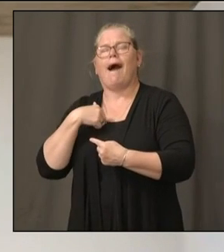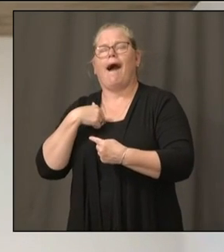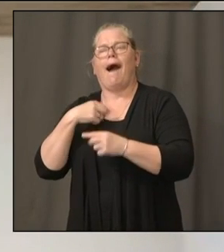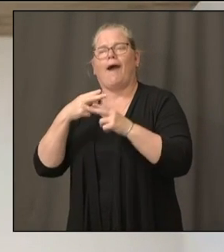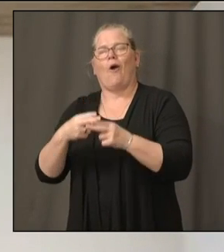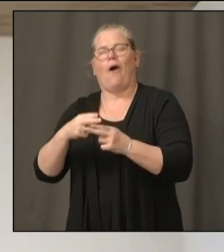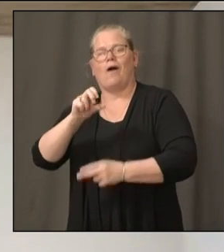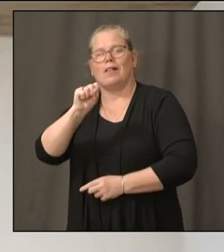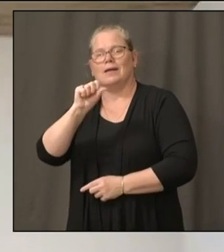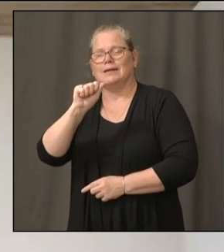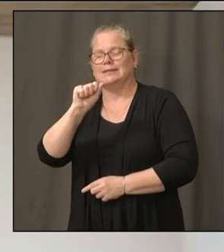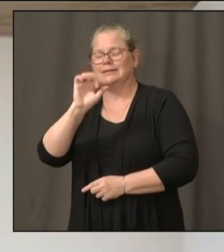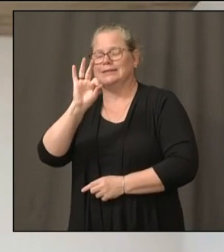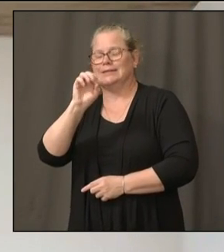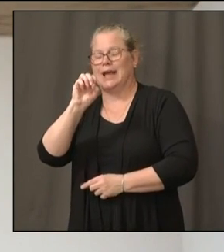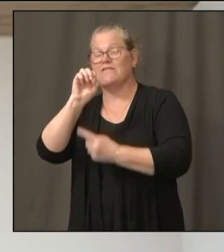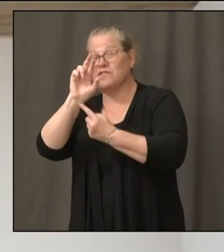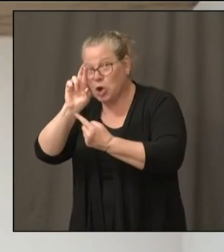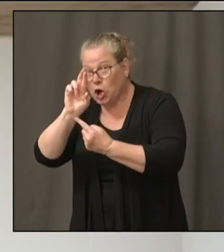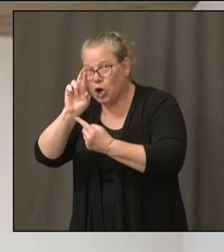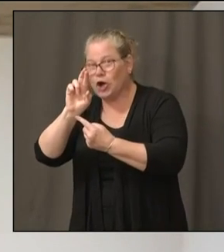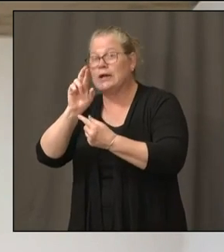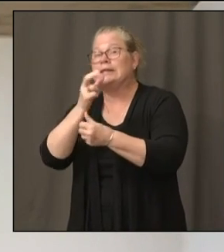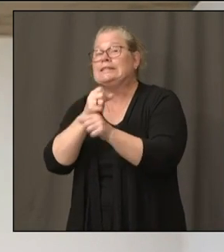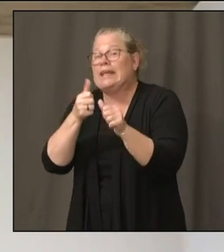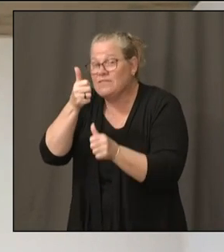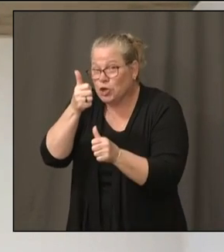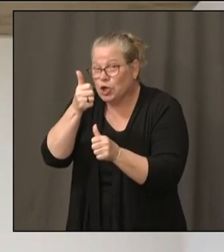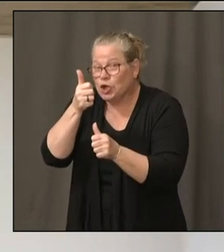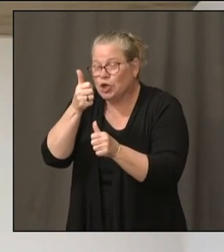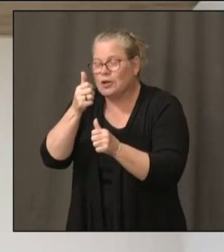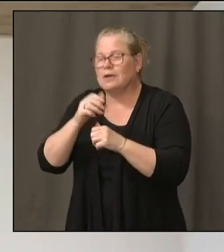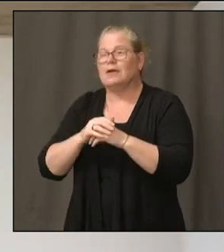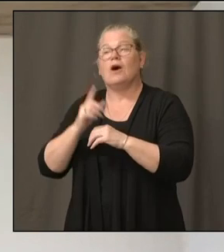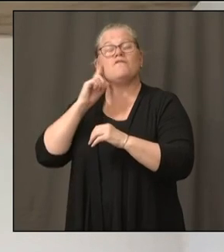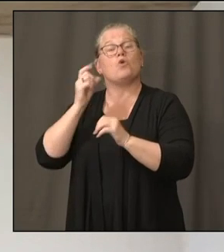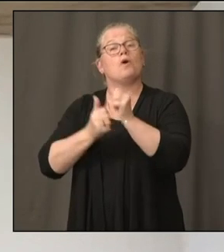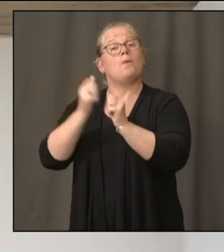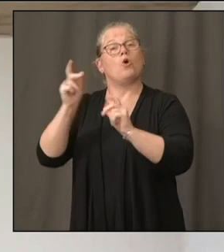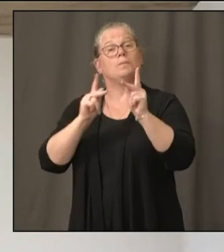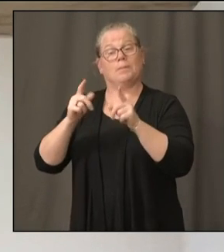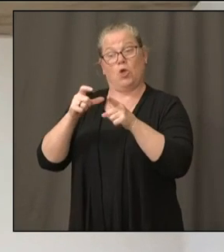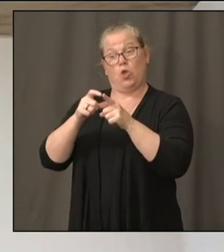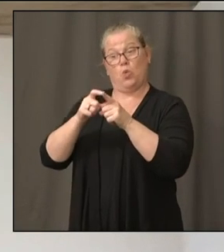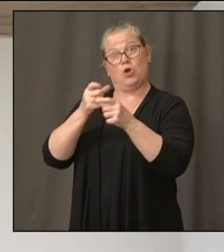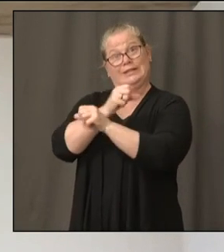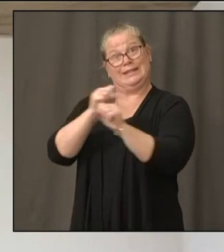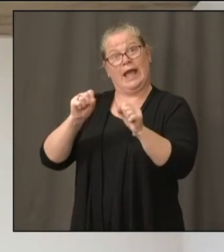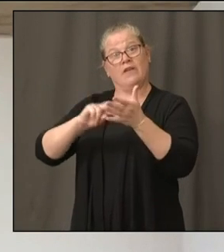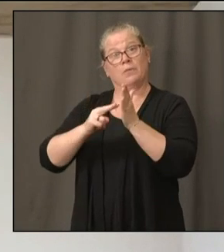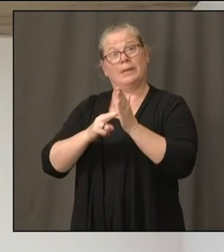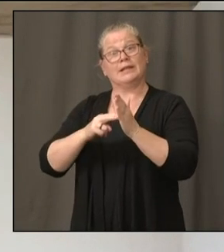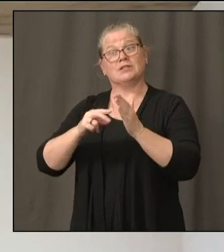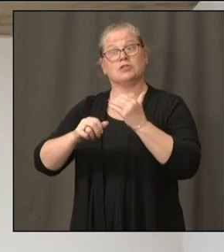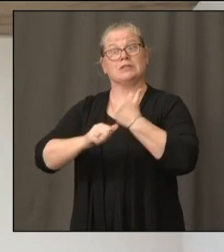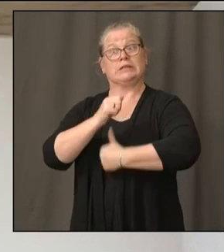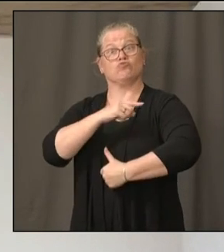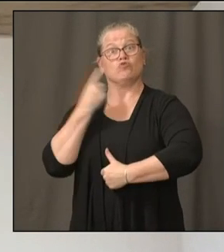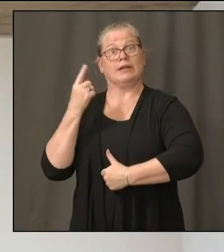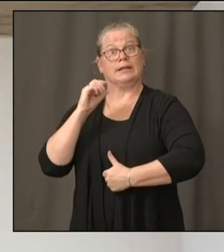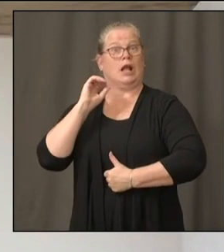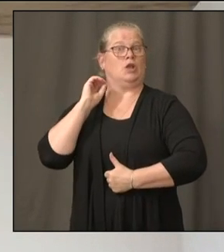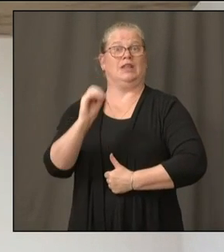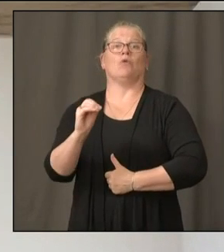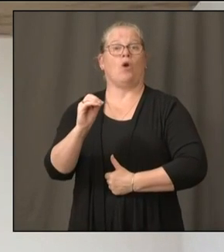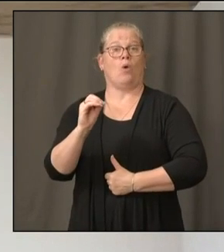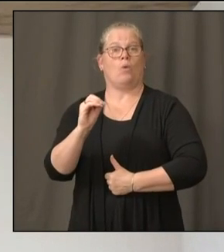possible. But for most folks, being safe means zero risk. And we're in the middle of a pandemic, and there is no way